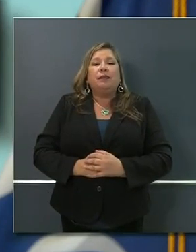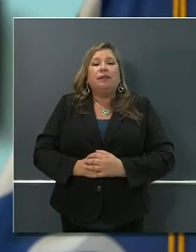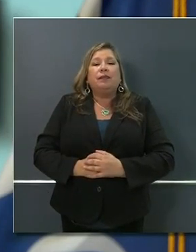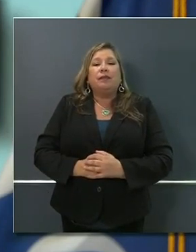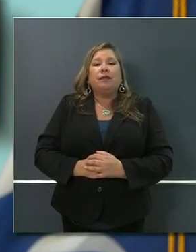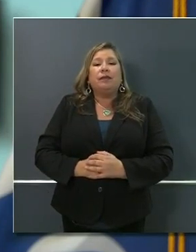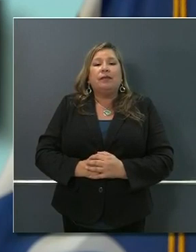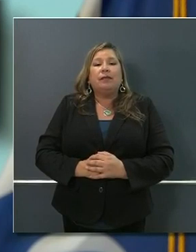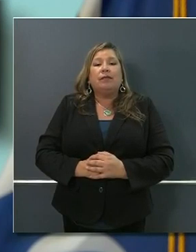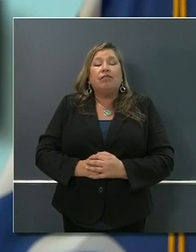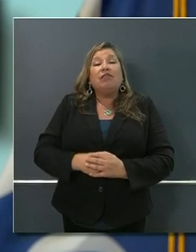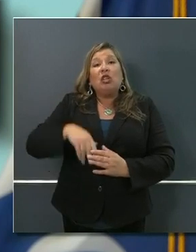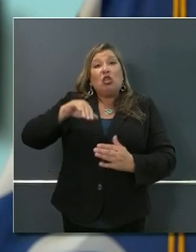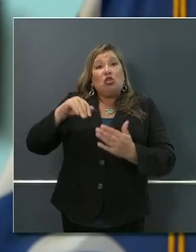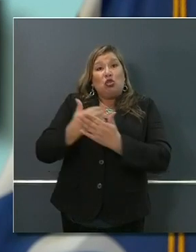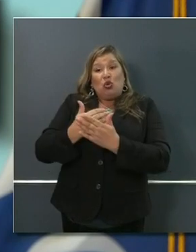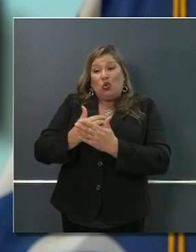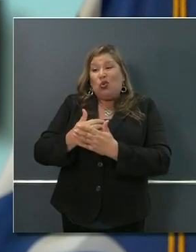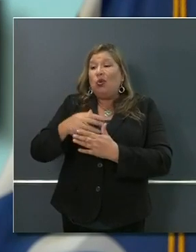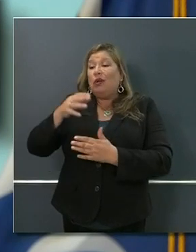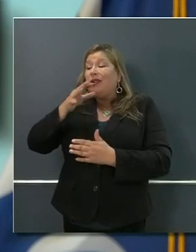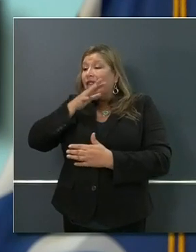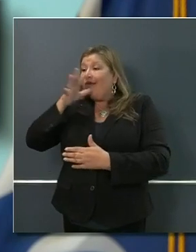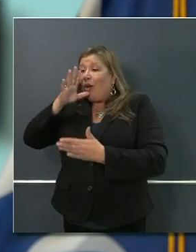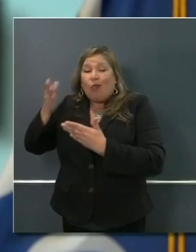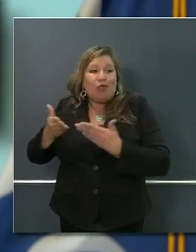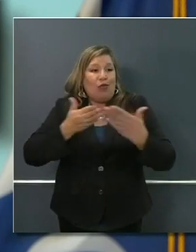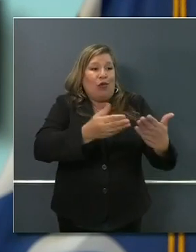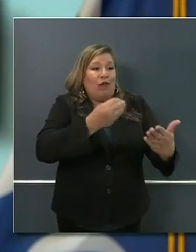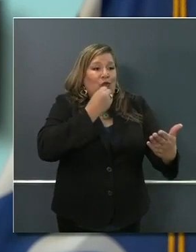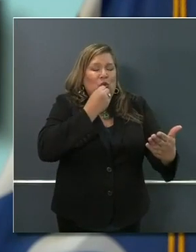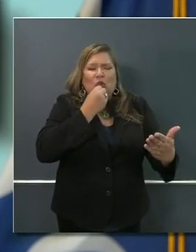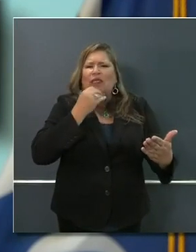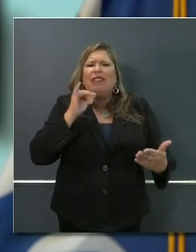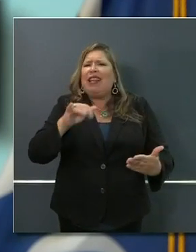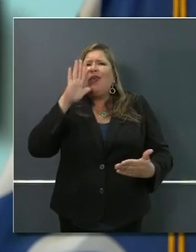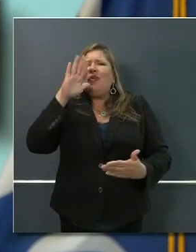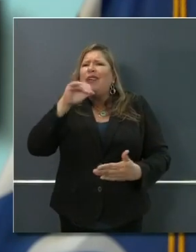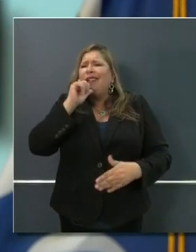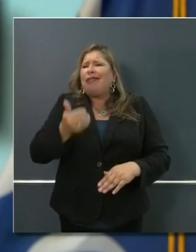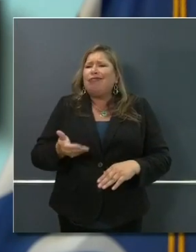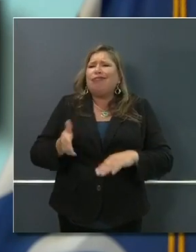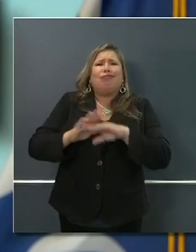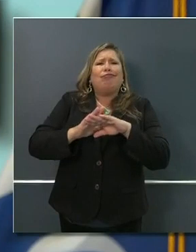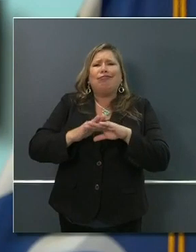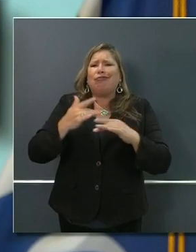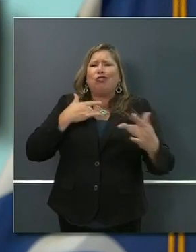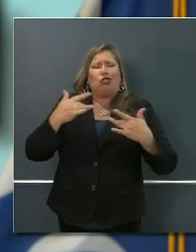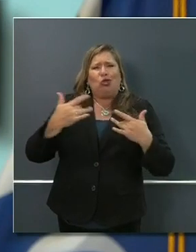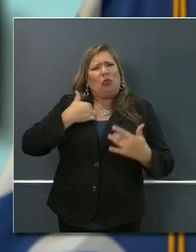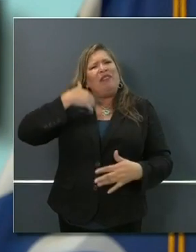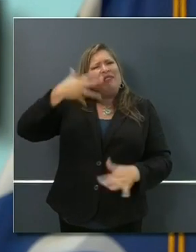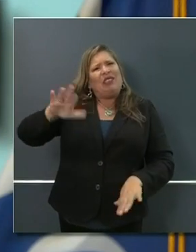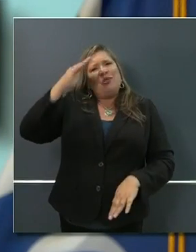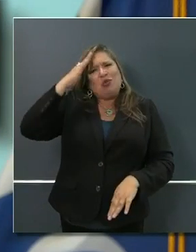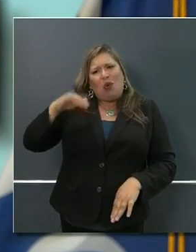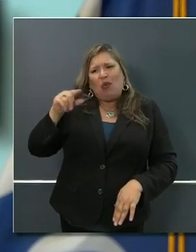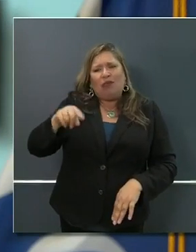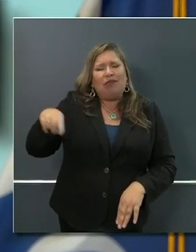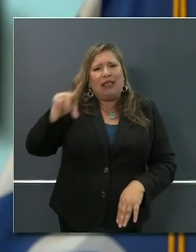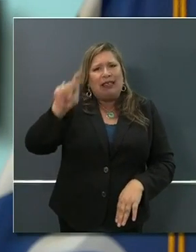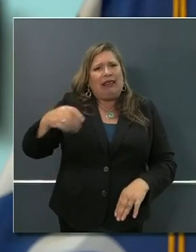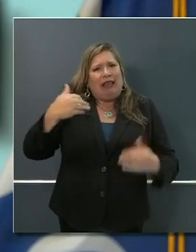increase the concerns as it relates to their needs to have appropriate personal protective equipment.